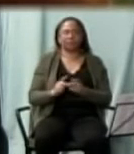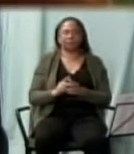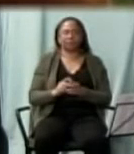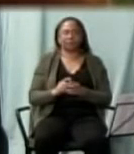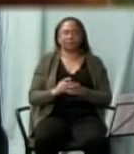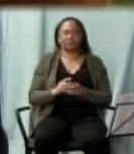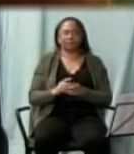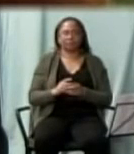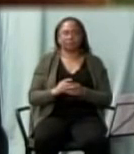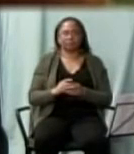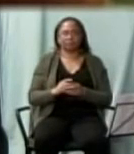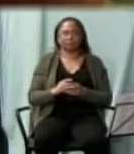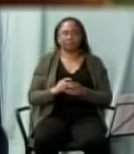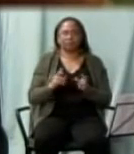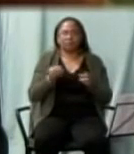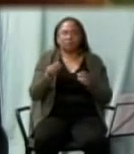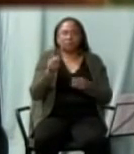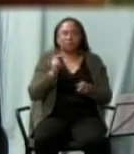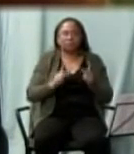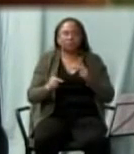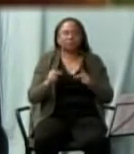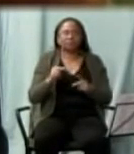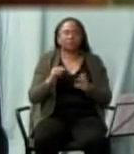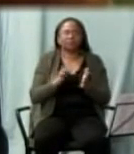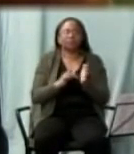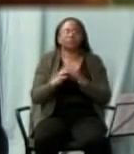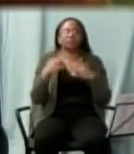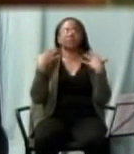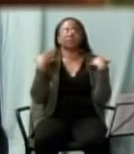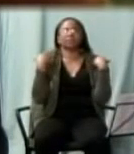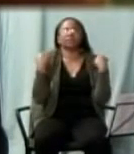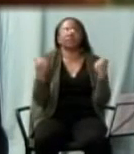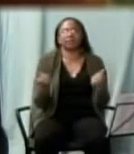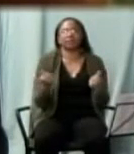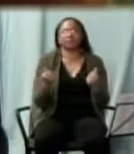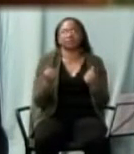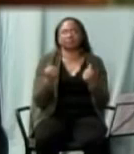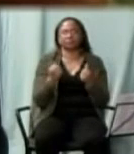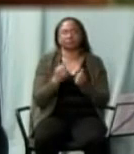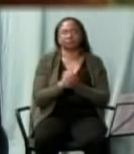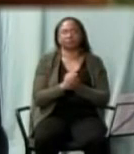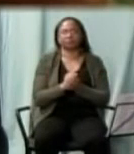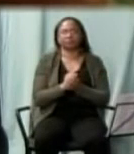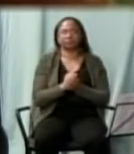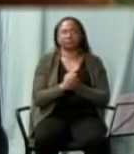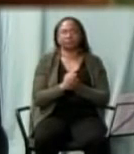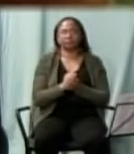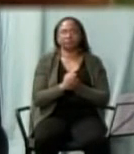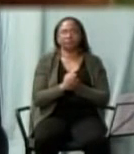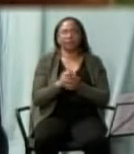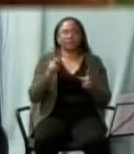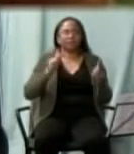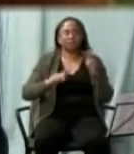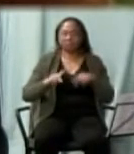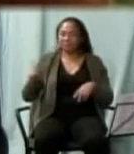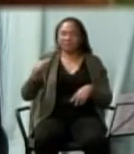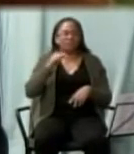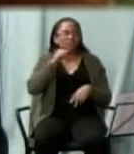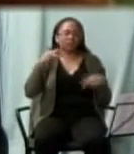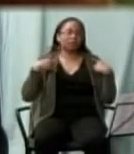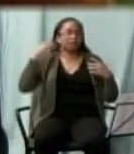did not work other miracles he was waiting for the faith of the people